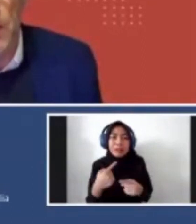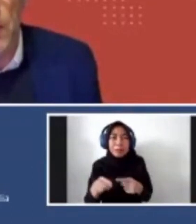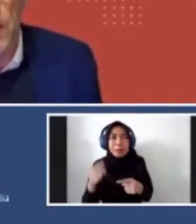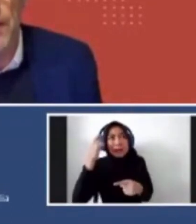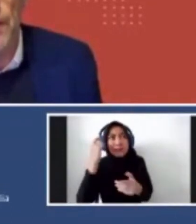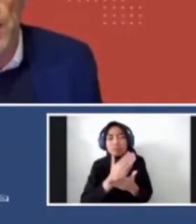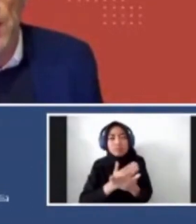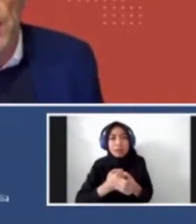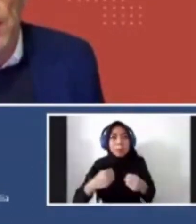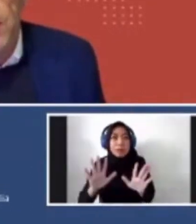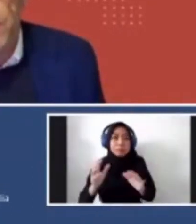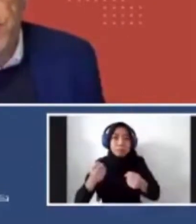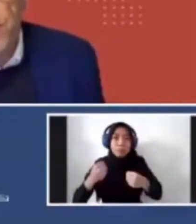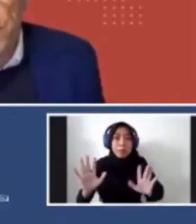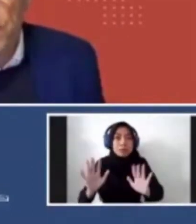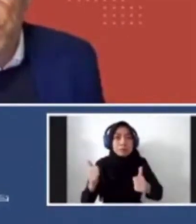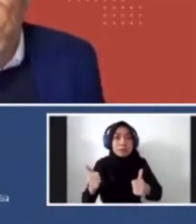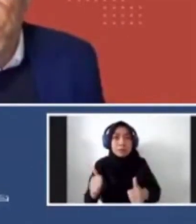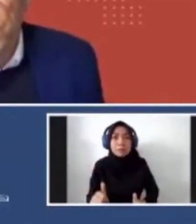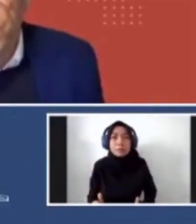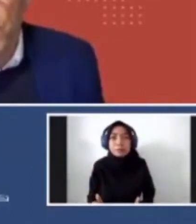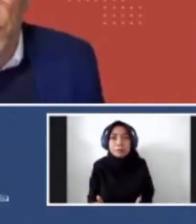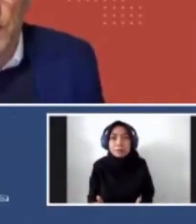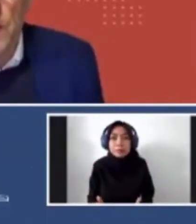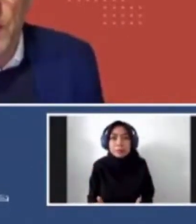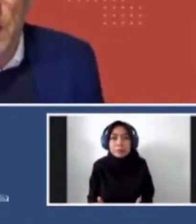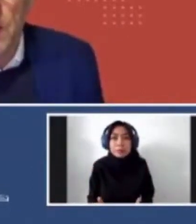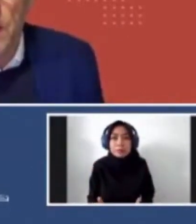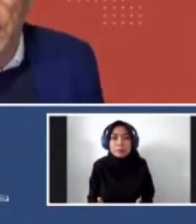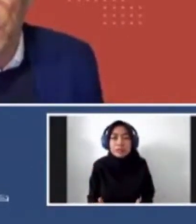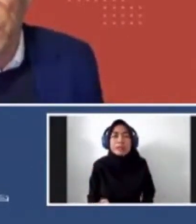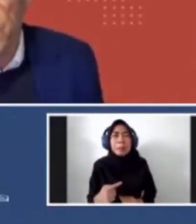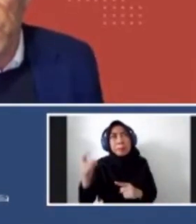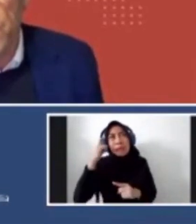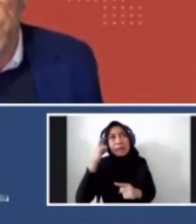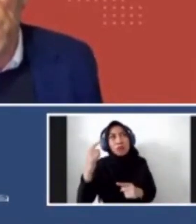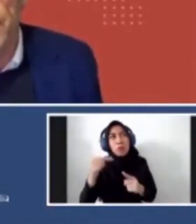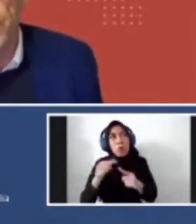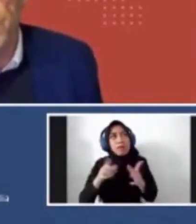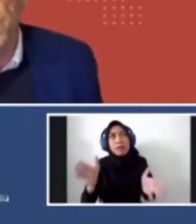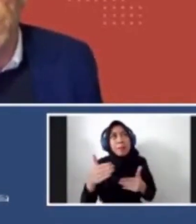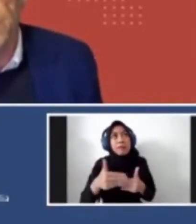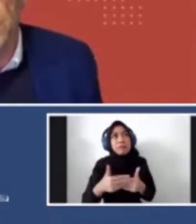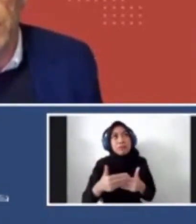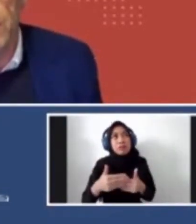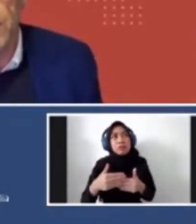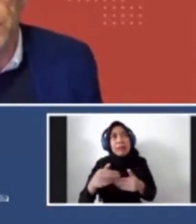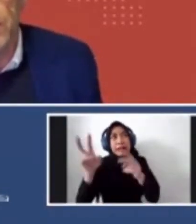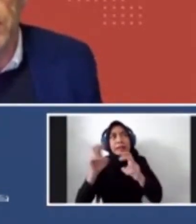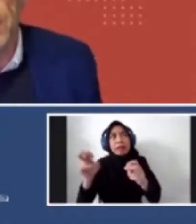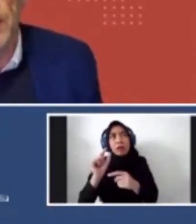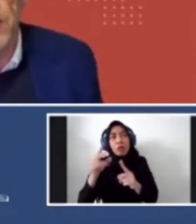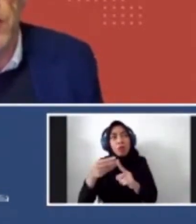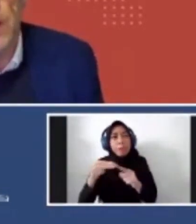in that space. So, you know, it's a good question we should do more in that space, and I think with the new research arm, you know, we can, we